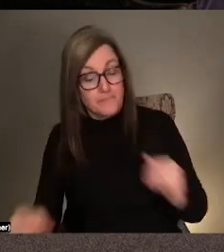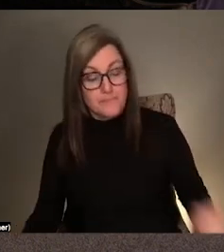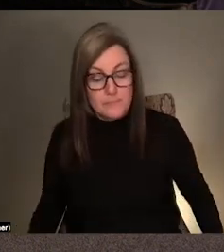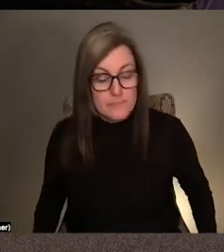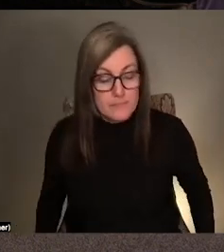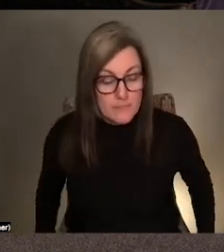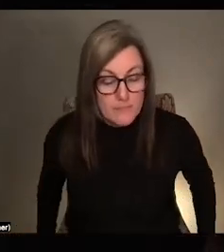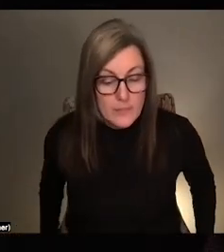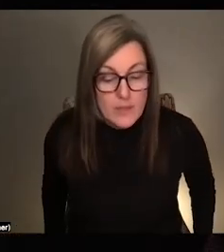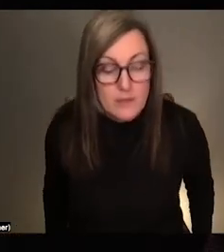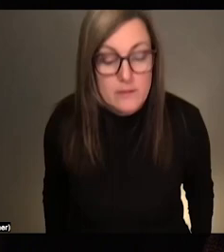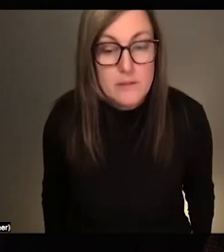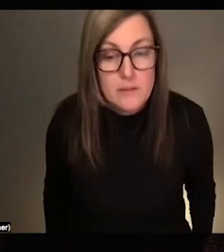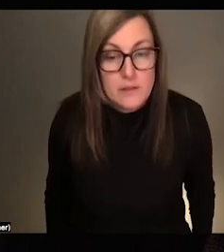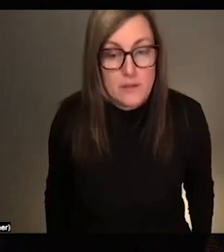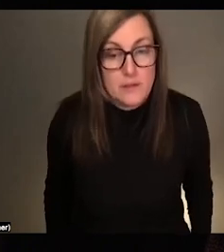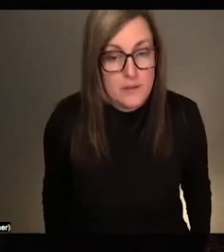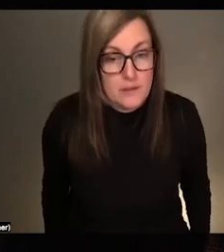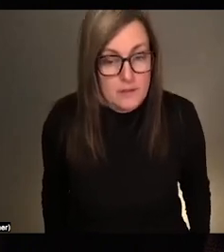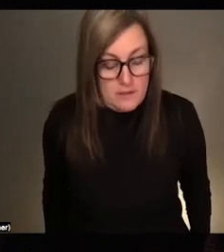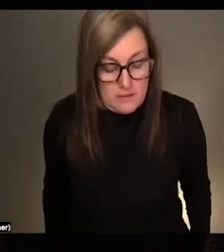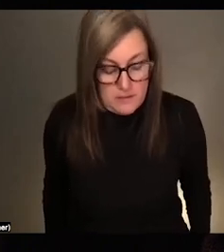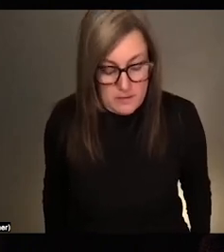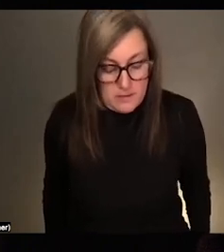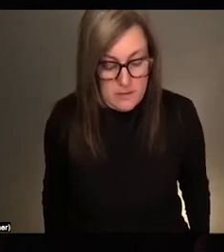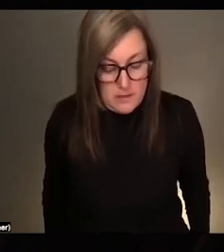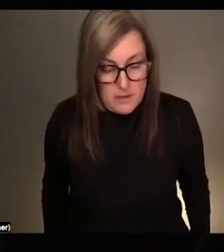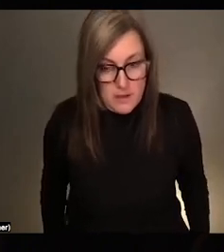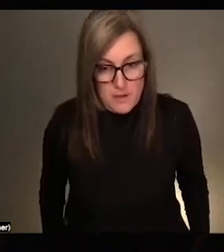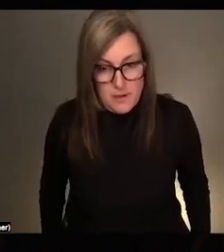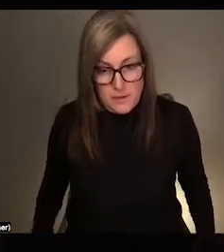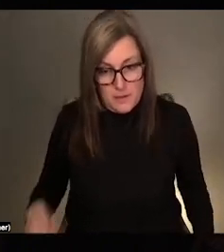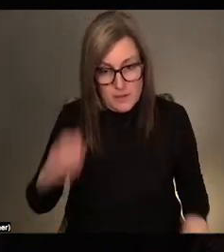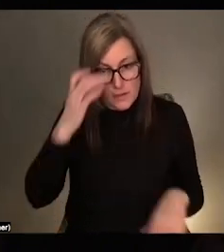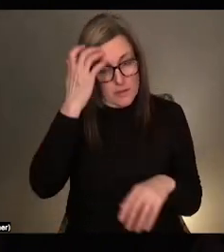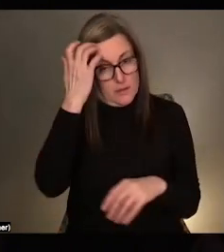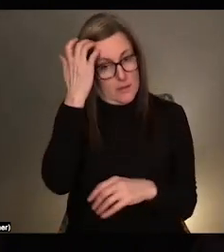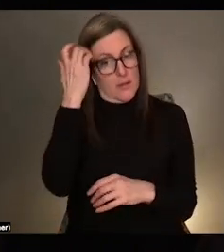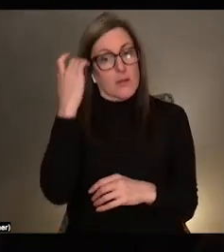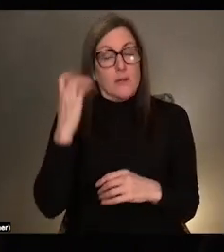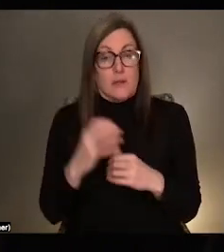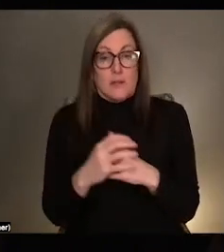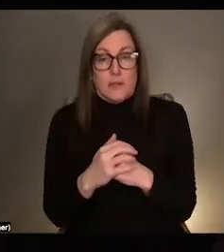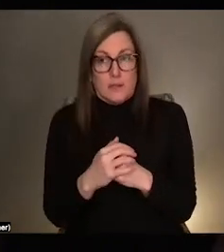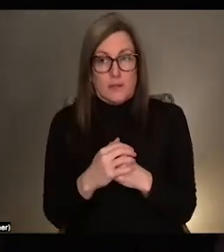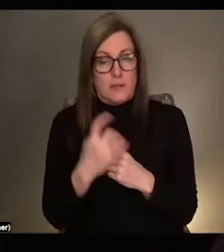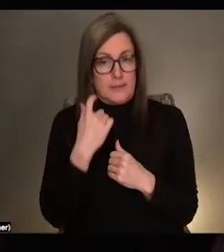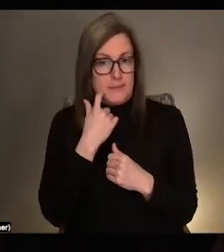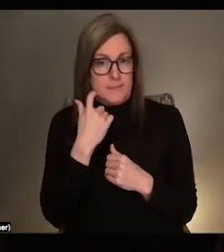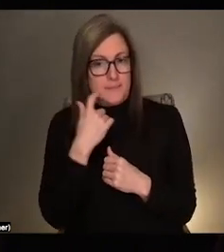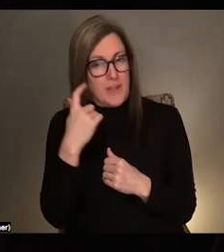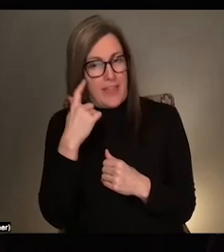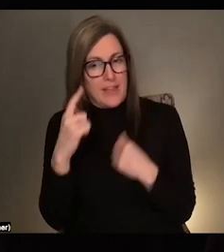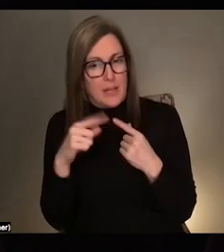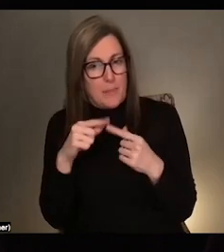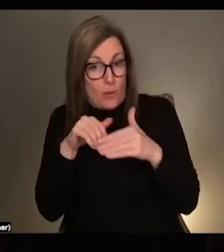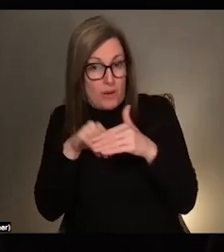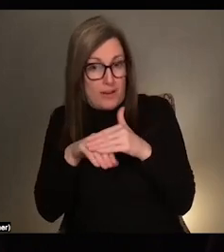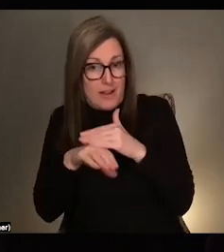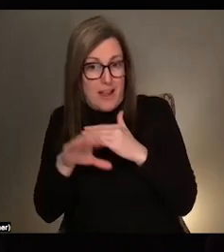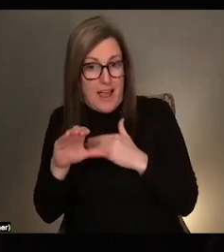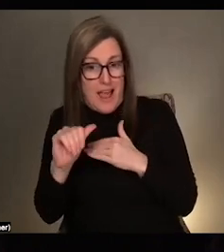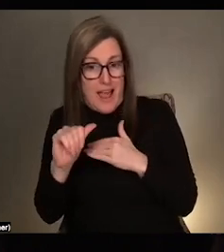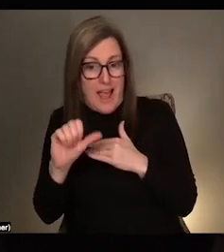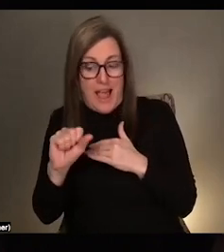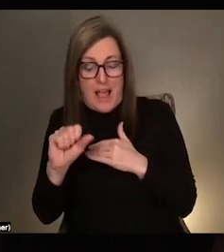Yeah, I think I've been thinking a lot about the relationship between accessibility and opacity.